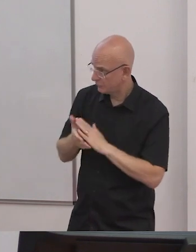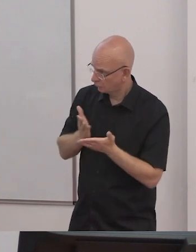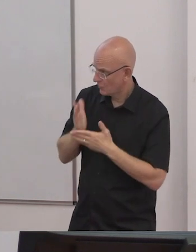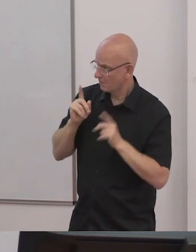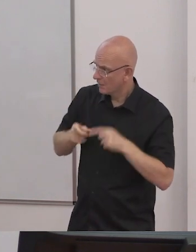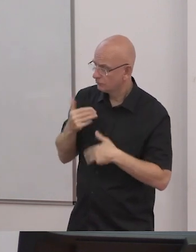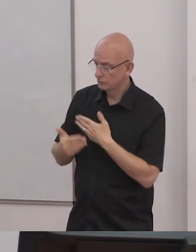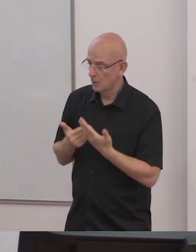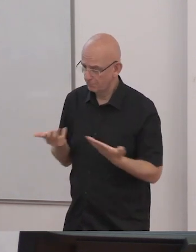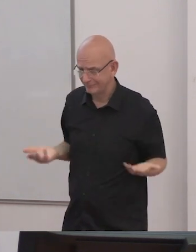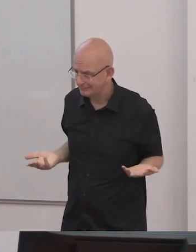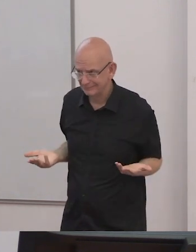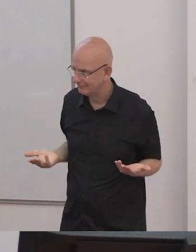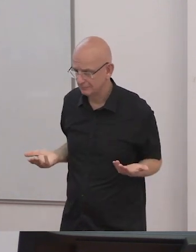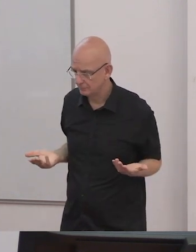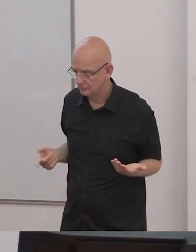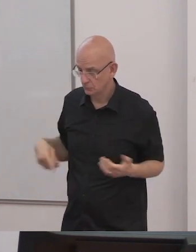education systems